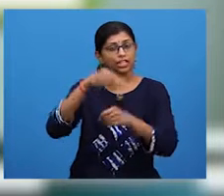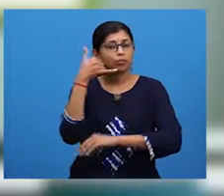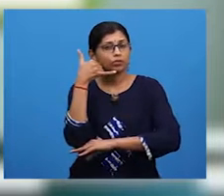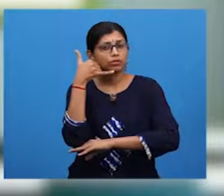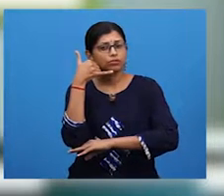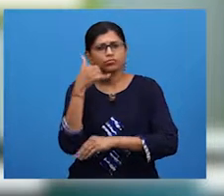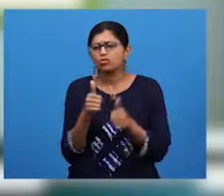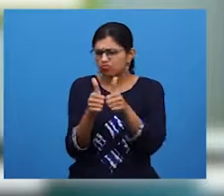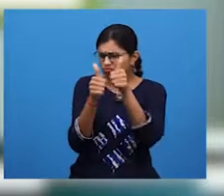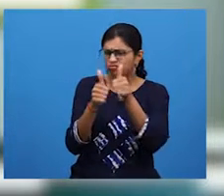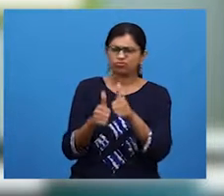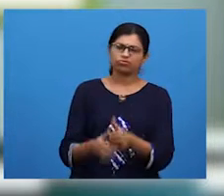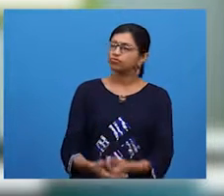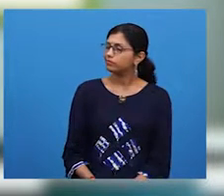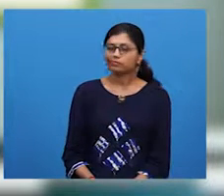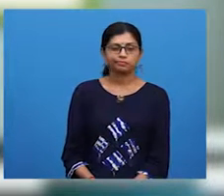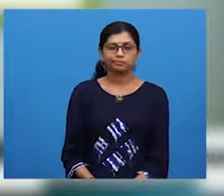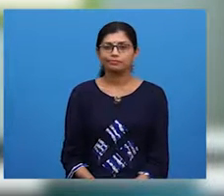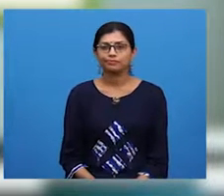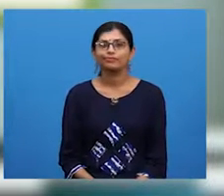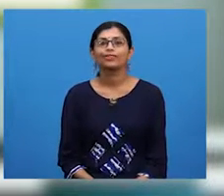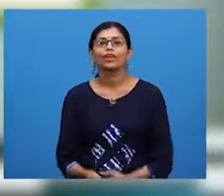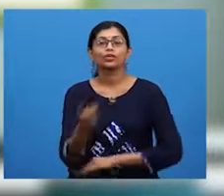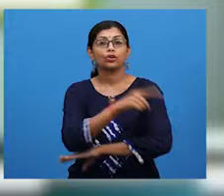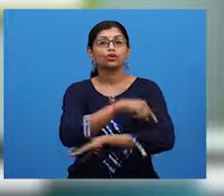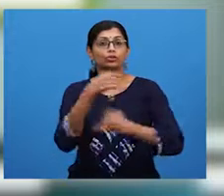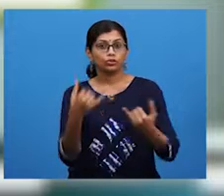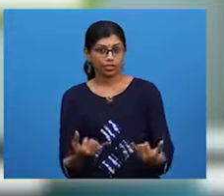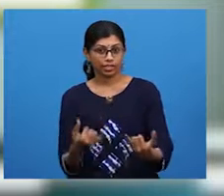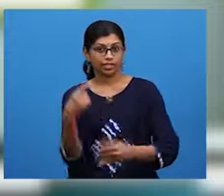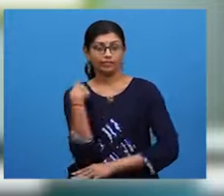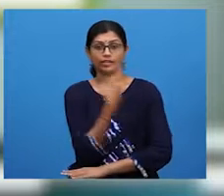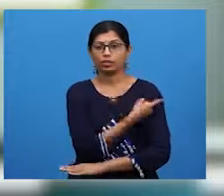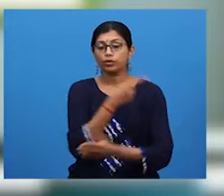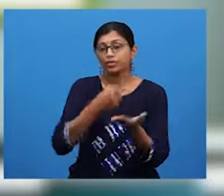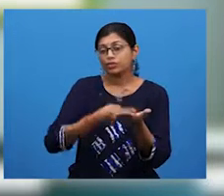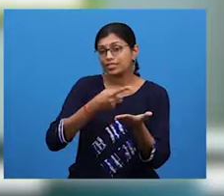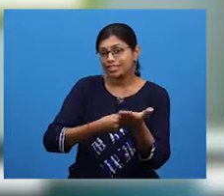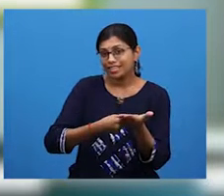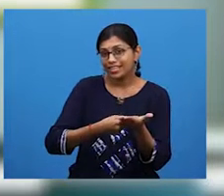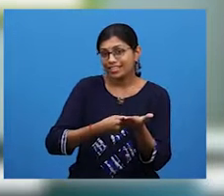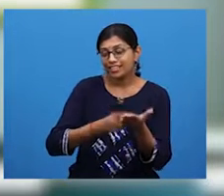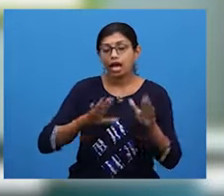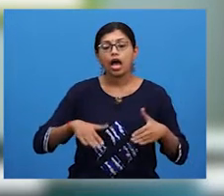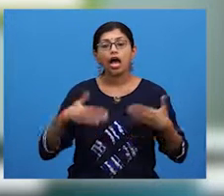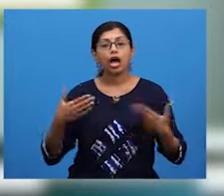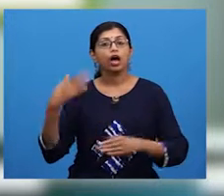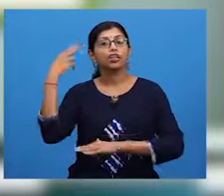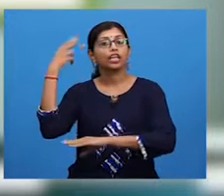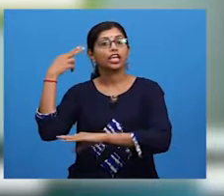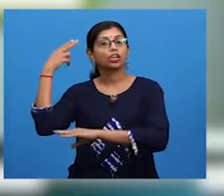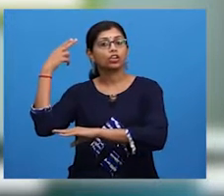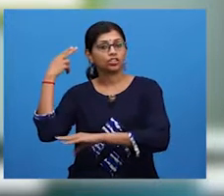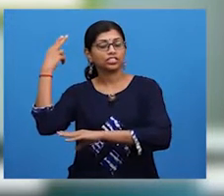marvelous? So today, we're going to discover how technology can